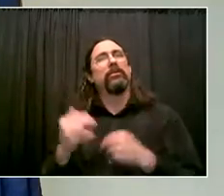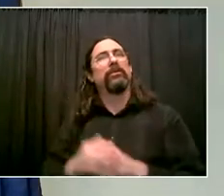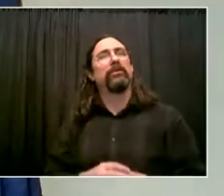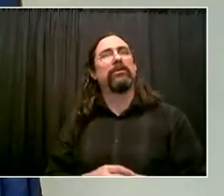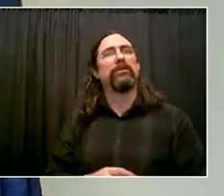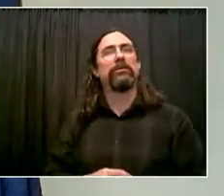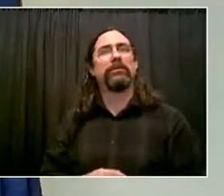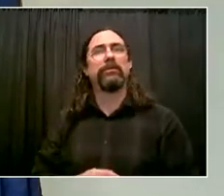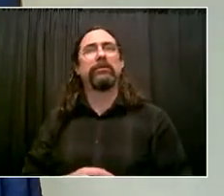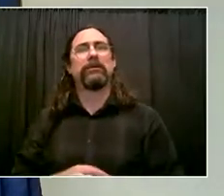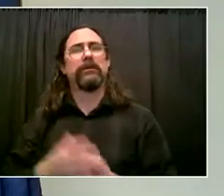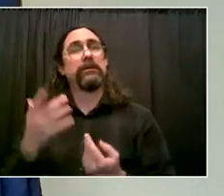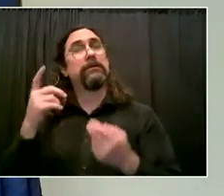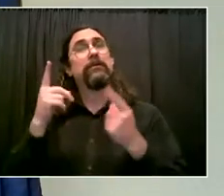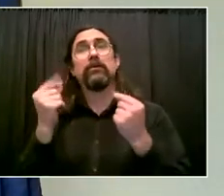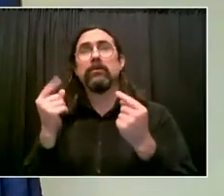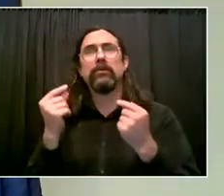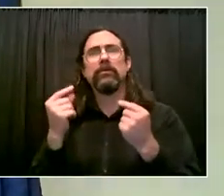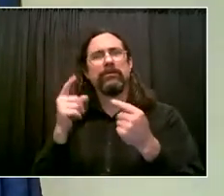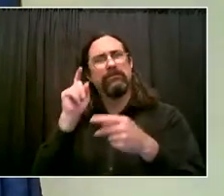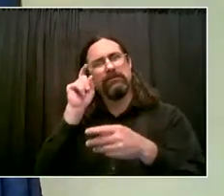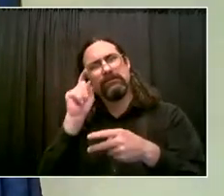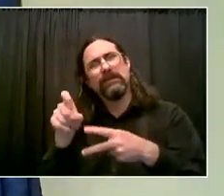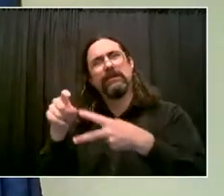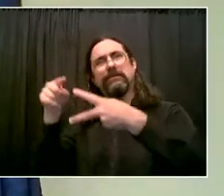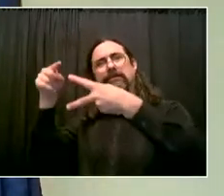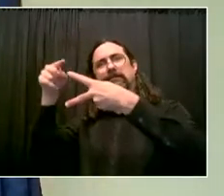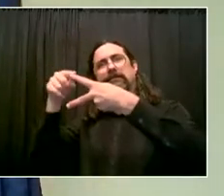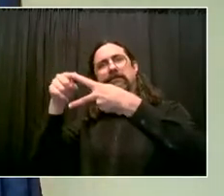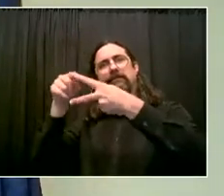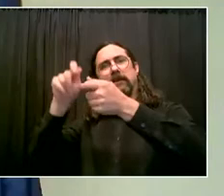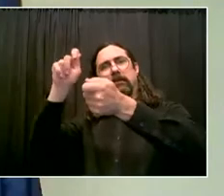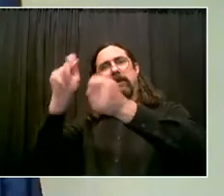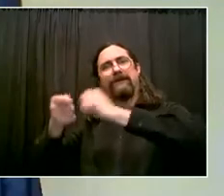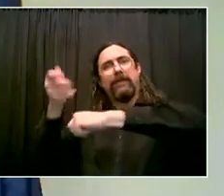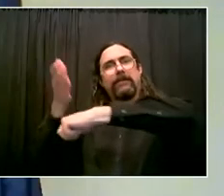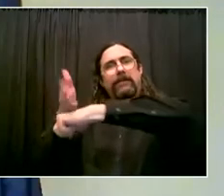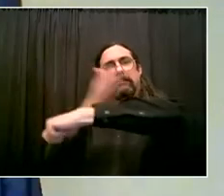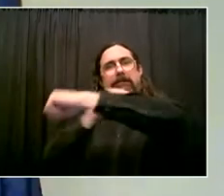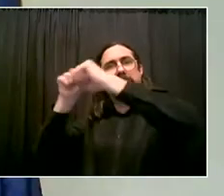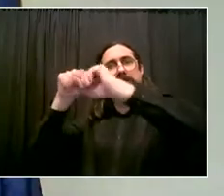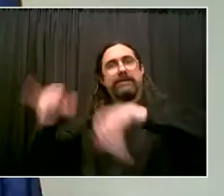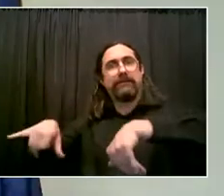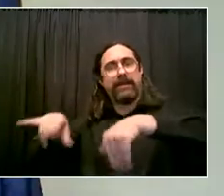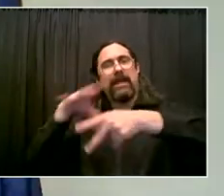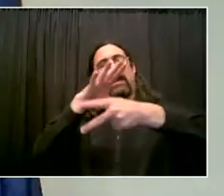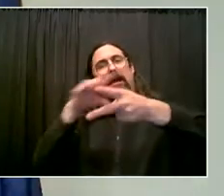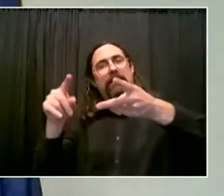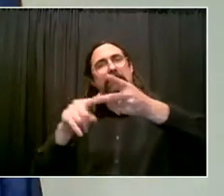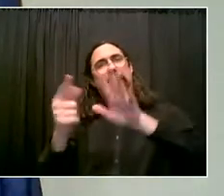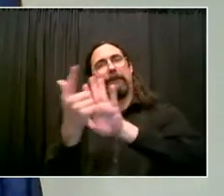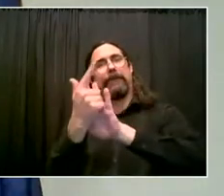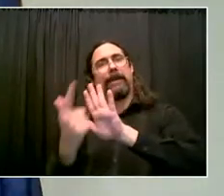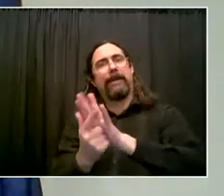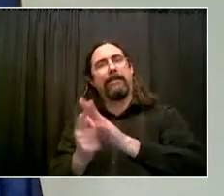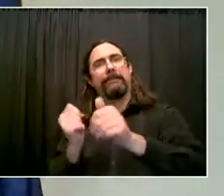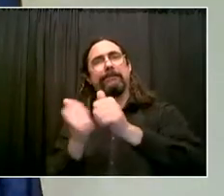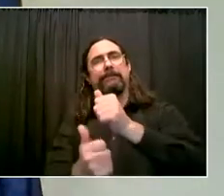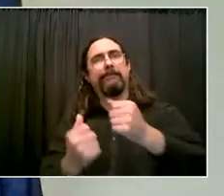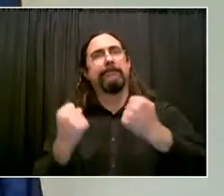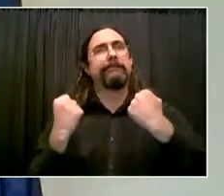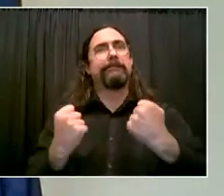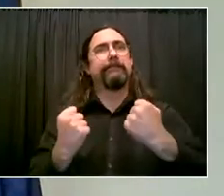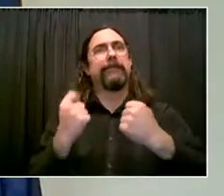attention to what is happening in our communities. So, you know, that's why I had a march on Friday for Gun Violence